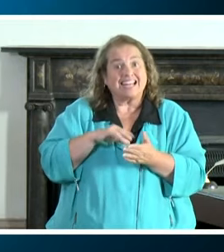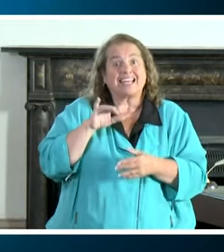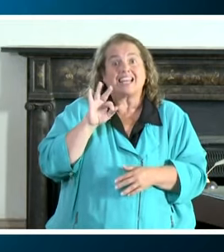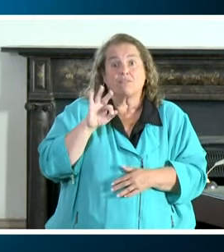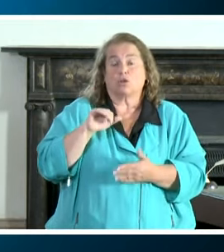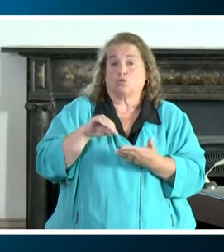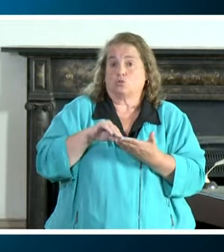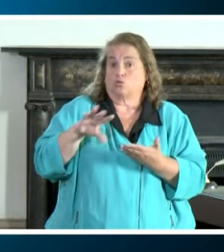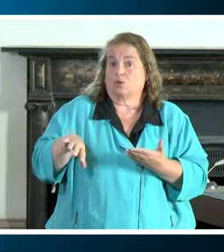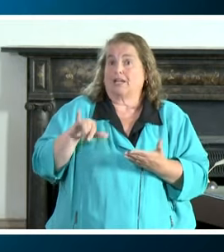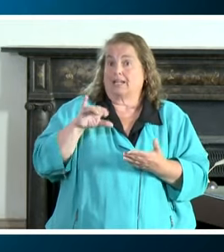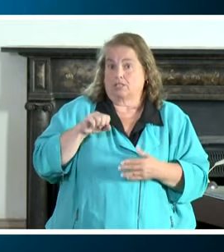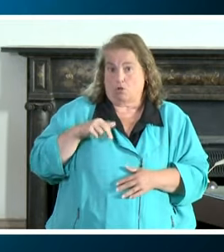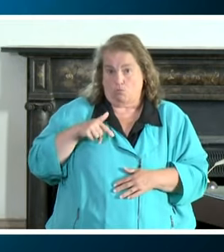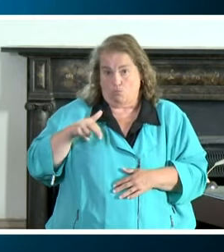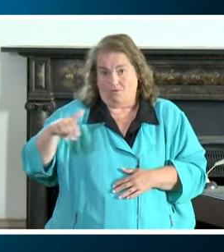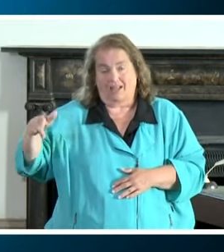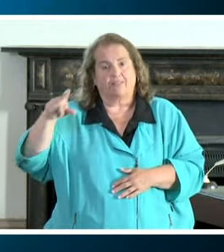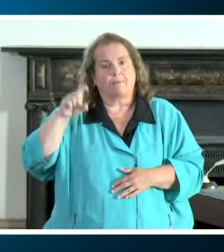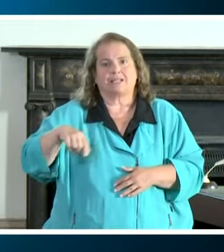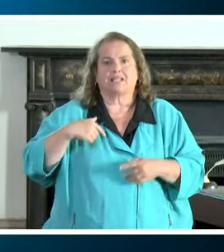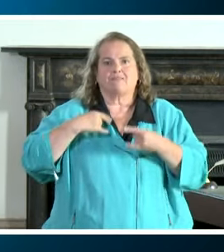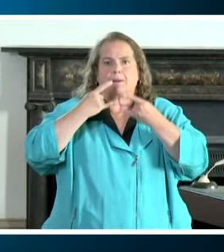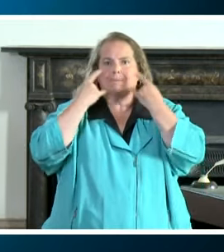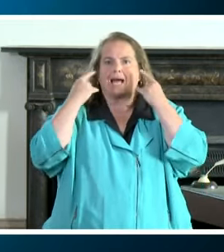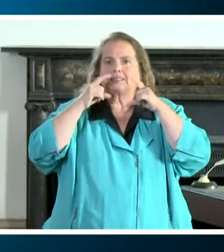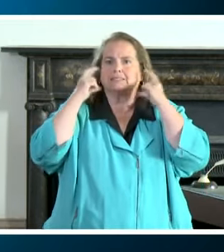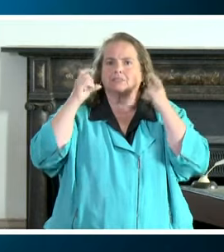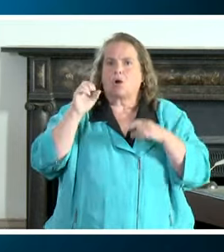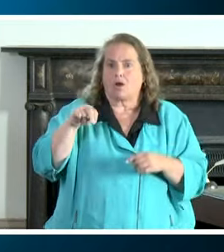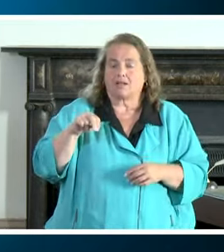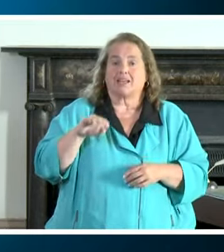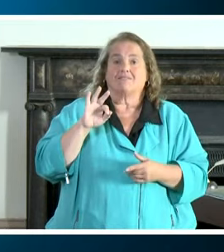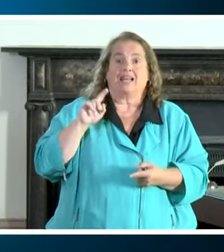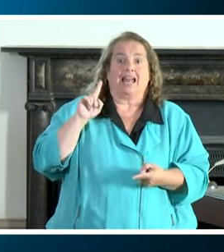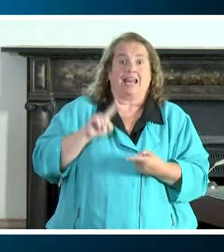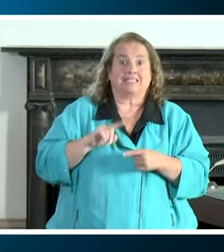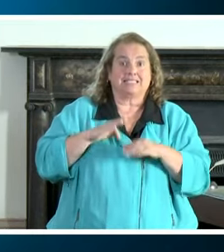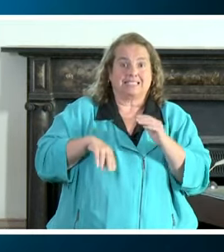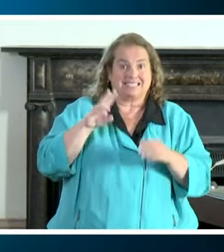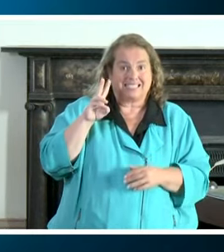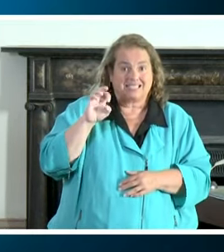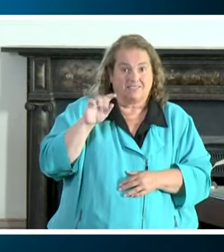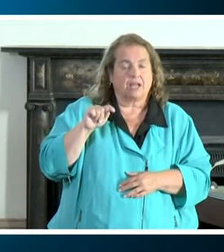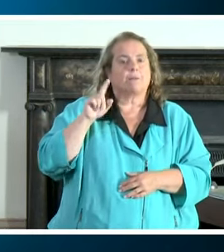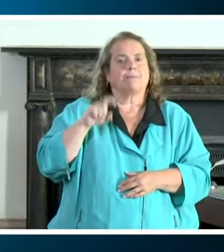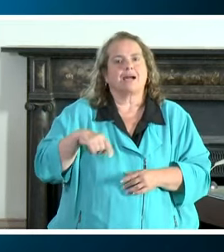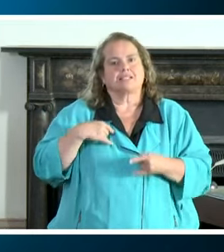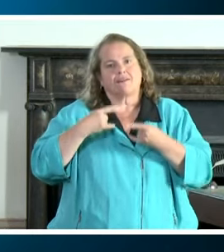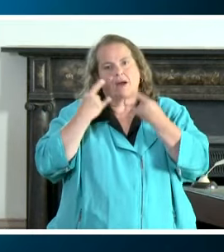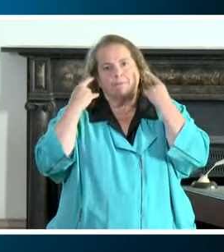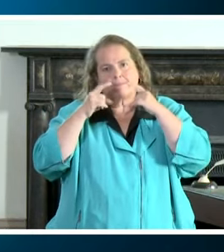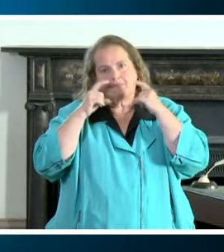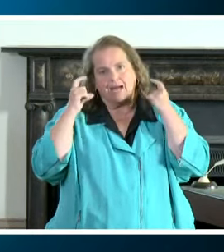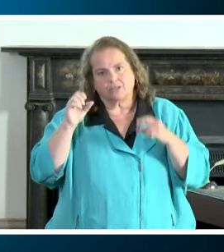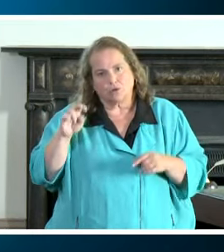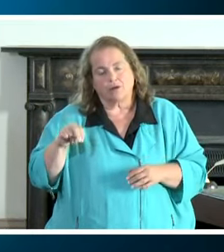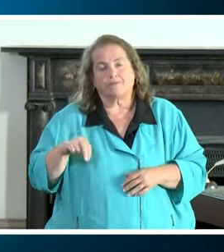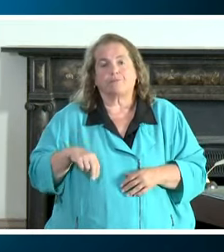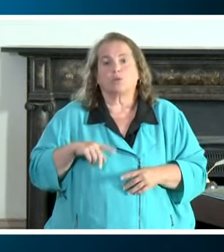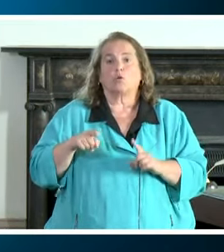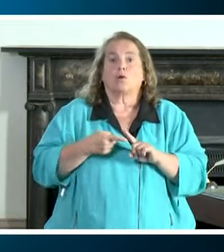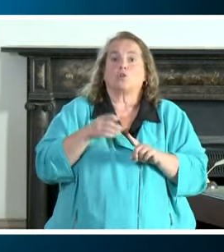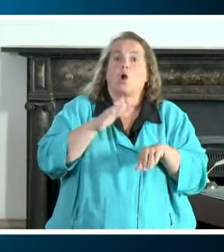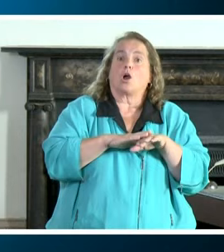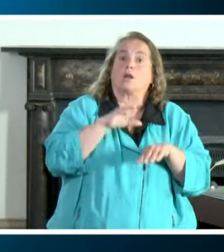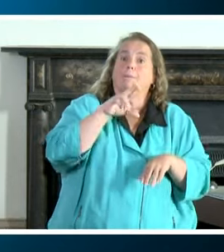are if a student is moving they need to have a mask on if they are less than six feet they need to have a mask on when they are on a